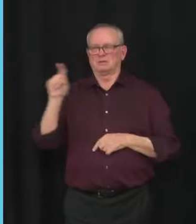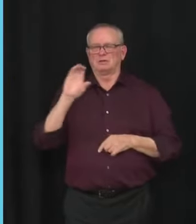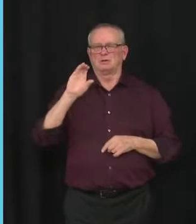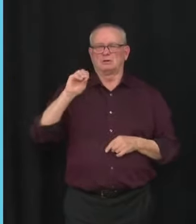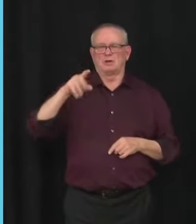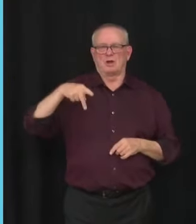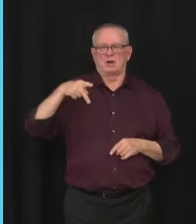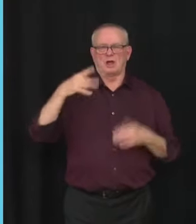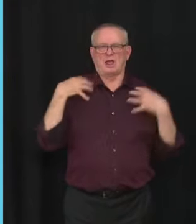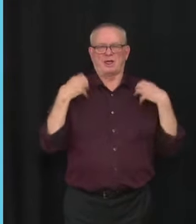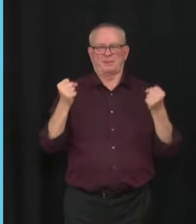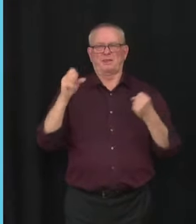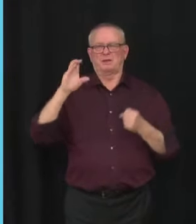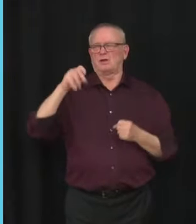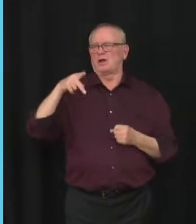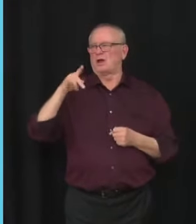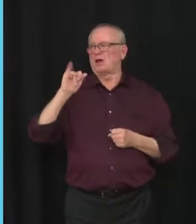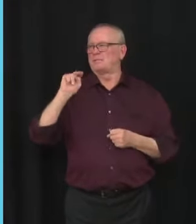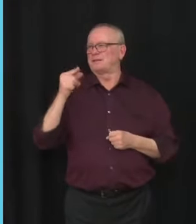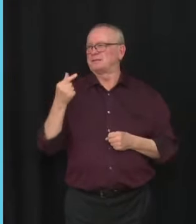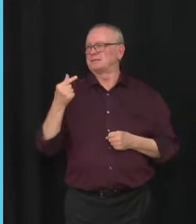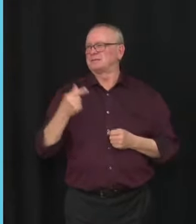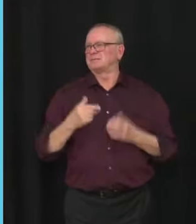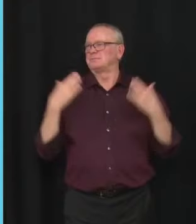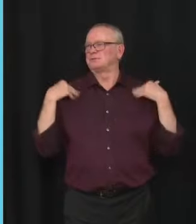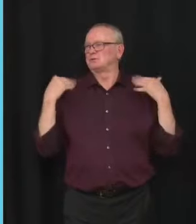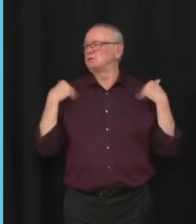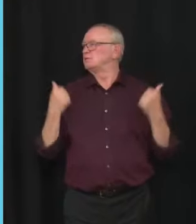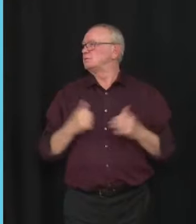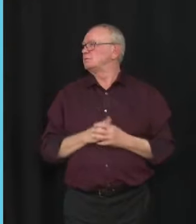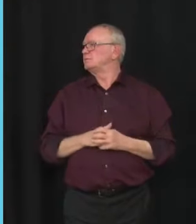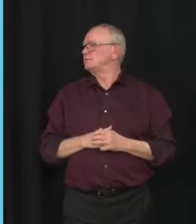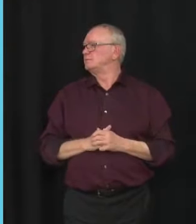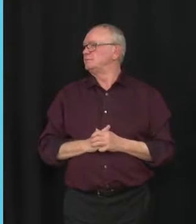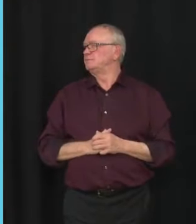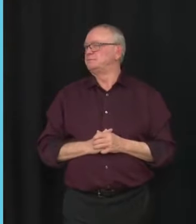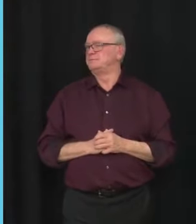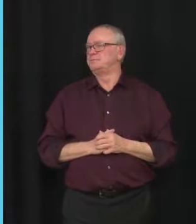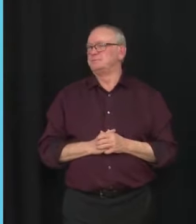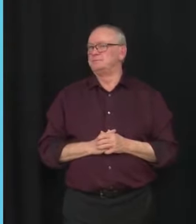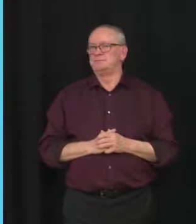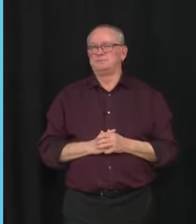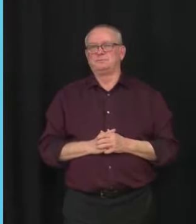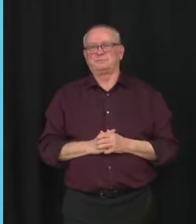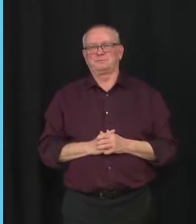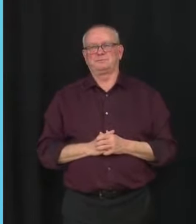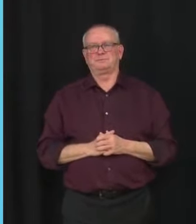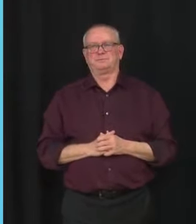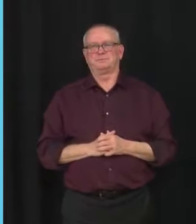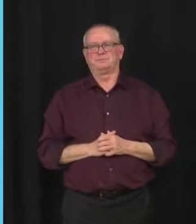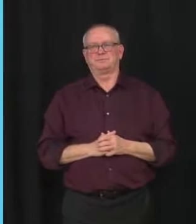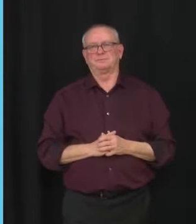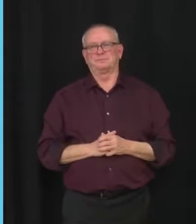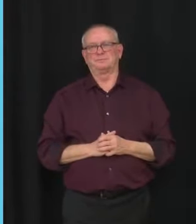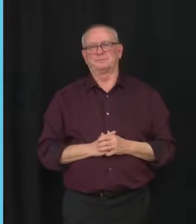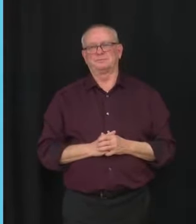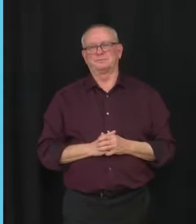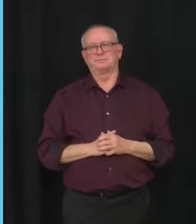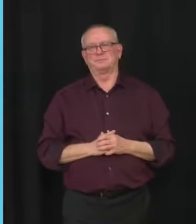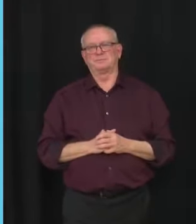up calling vaccine hunters did a lot of heavy lifting on social media of getting people info on vaccines and getting